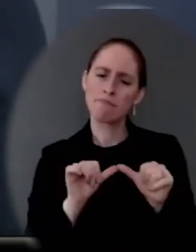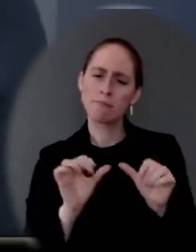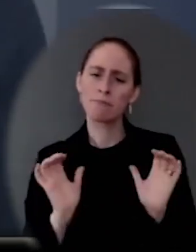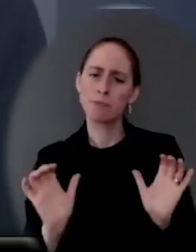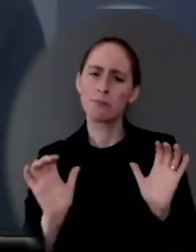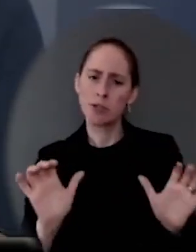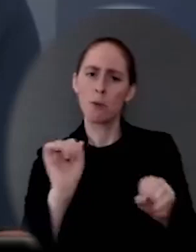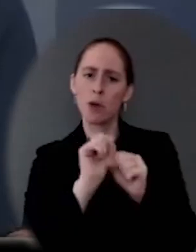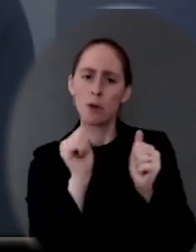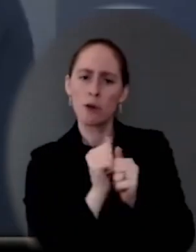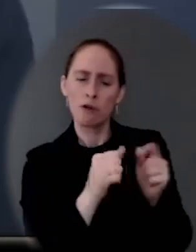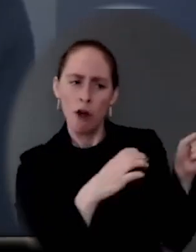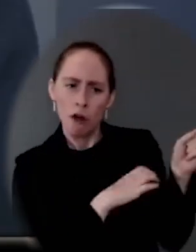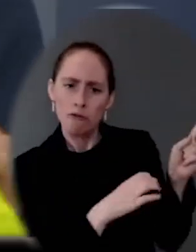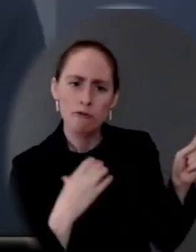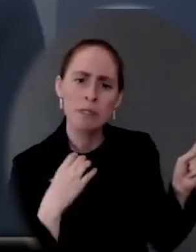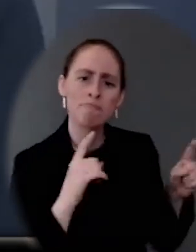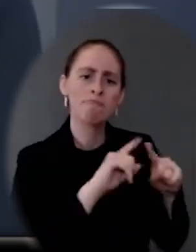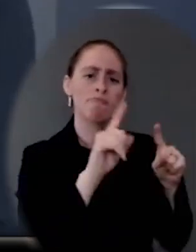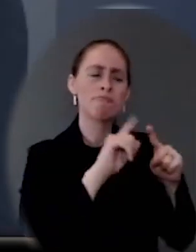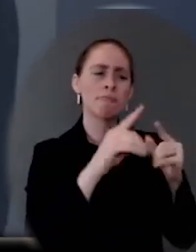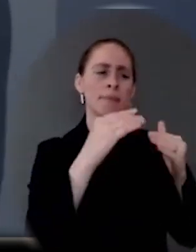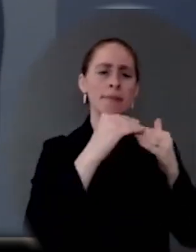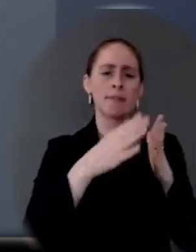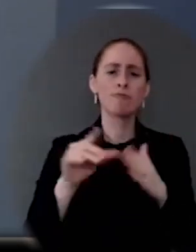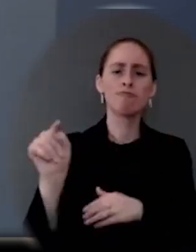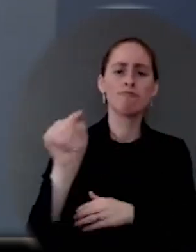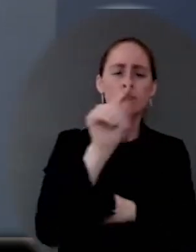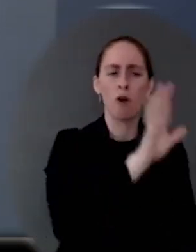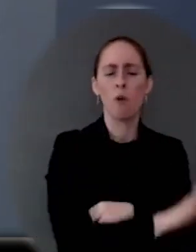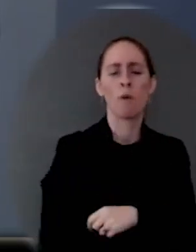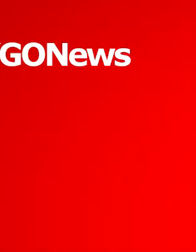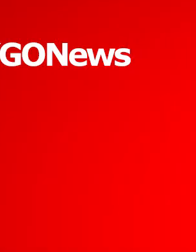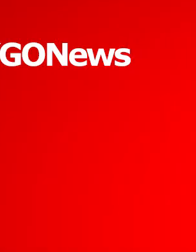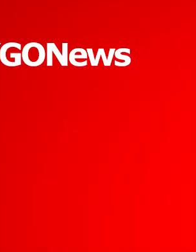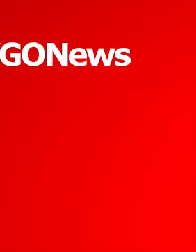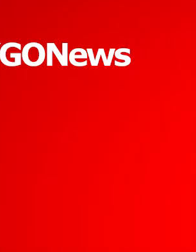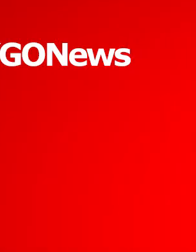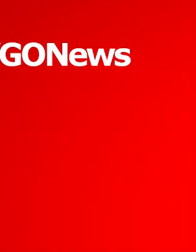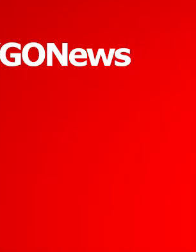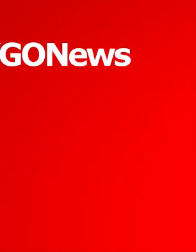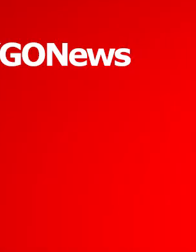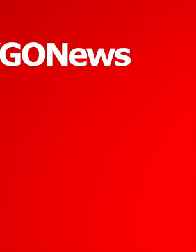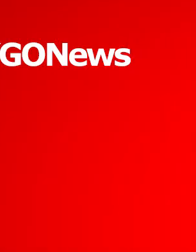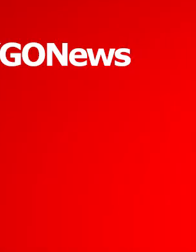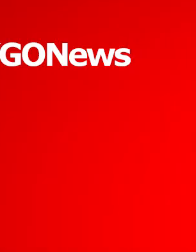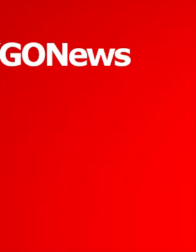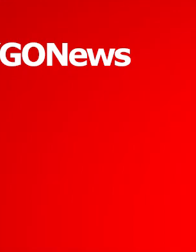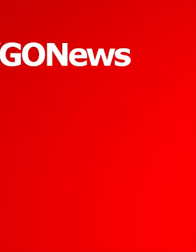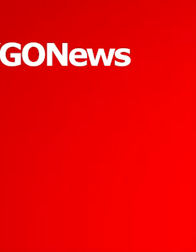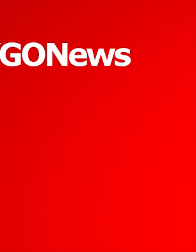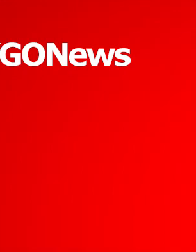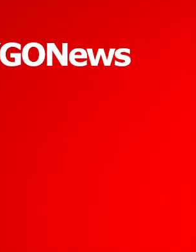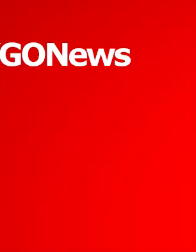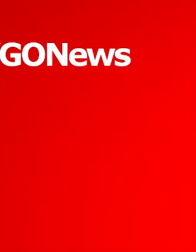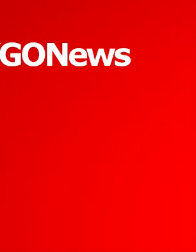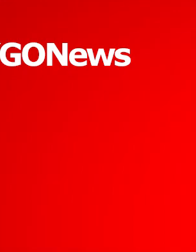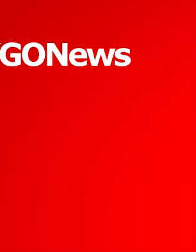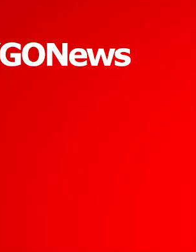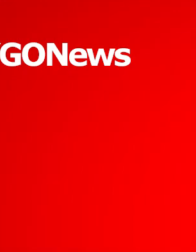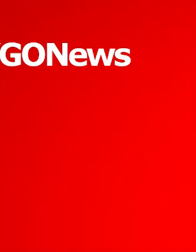the country — is his effort to lower prices for people across the country. you the President's the U.S. are the